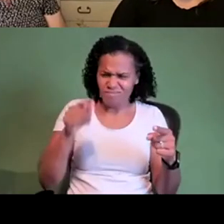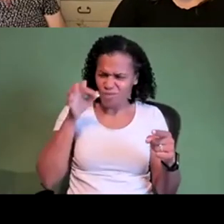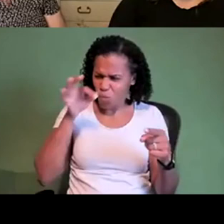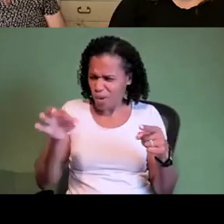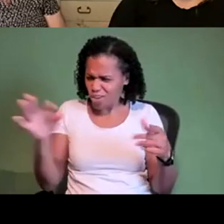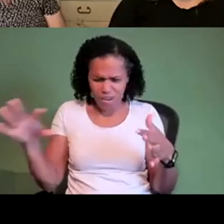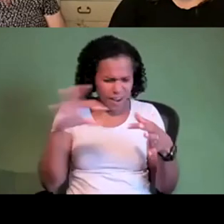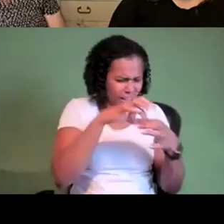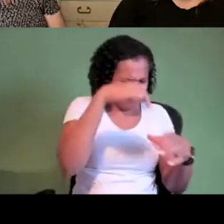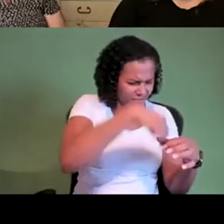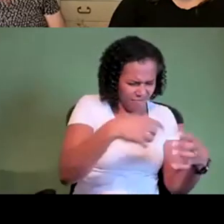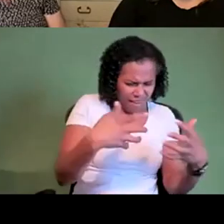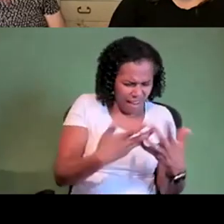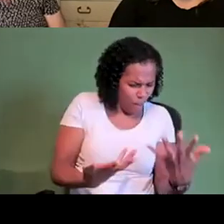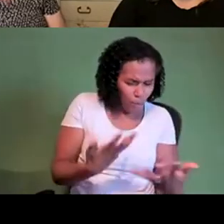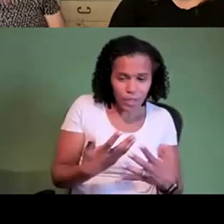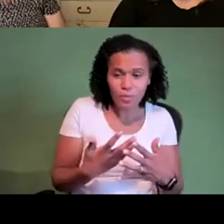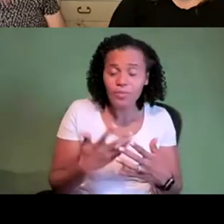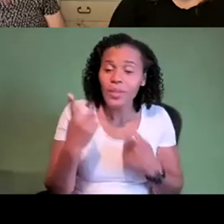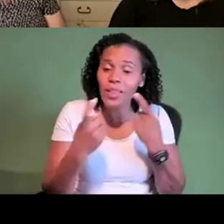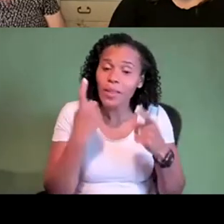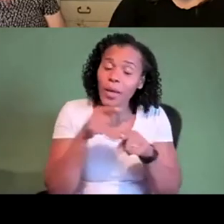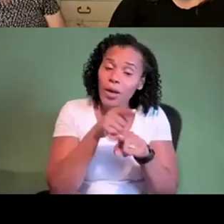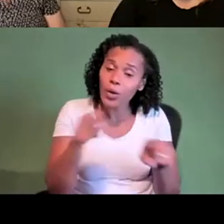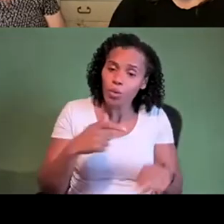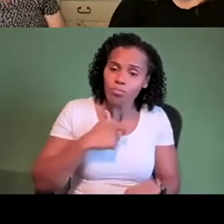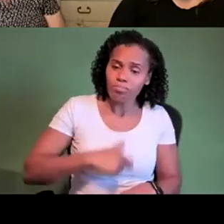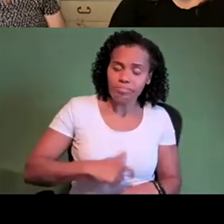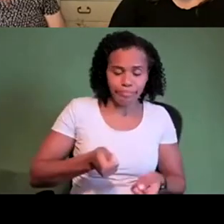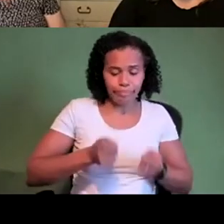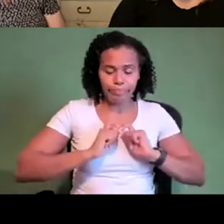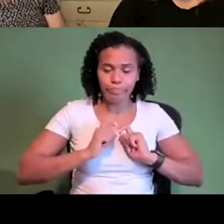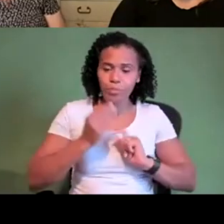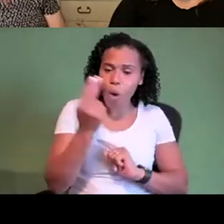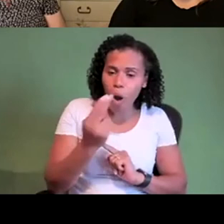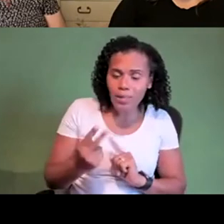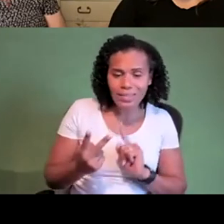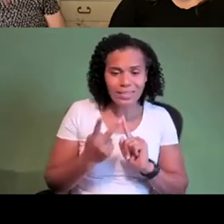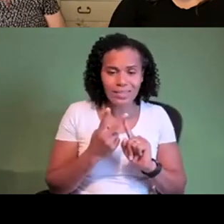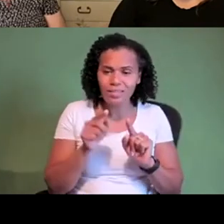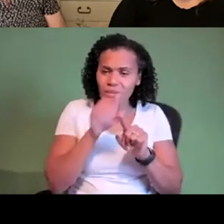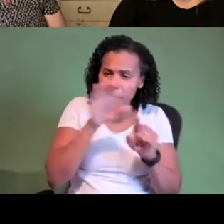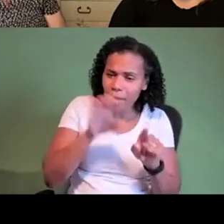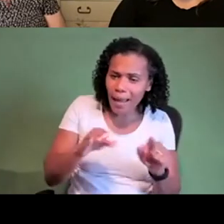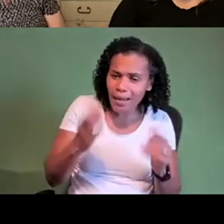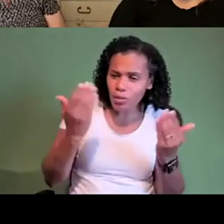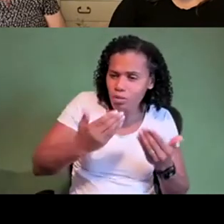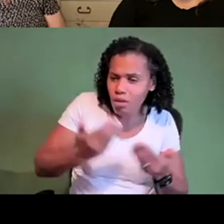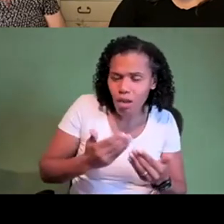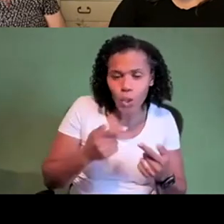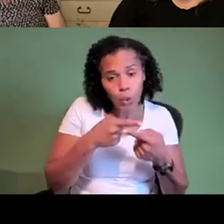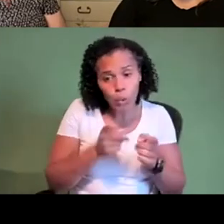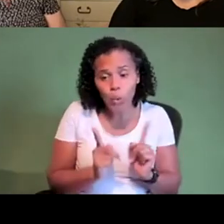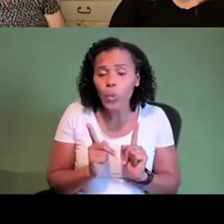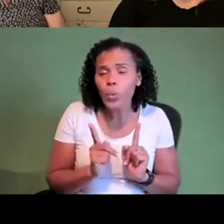as as artists and as panelists and people working um in collaboration whether you feel like the kind of um